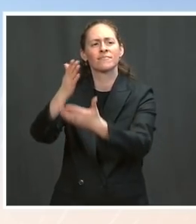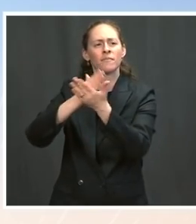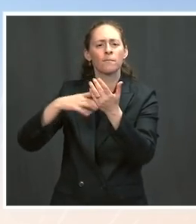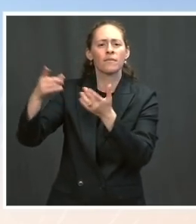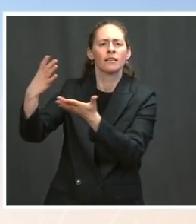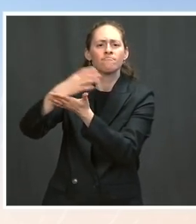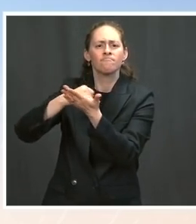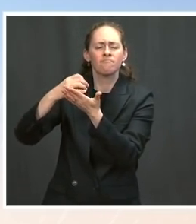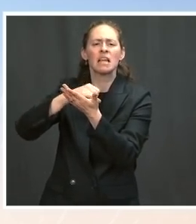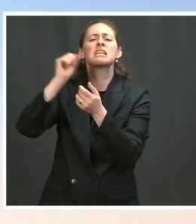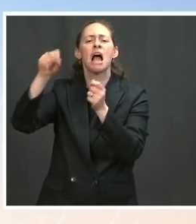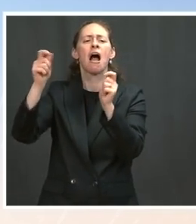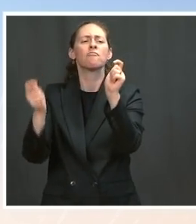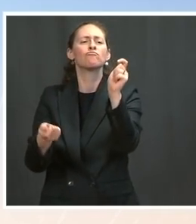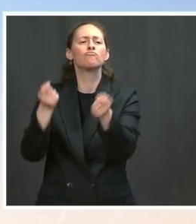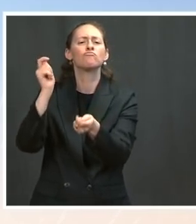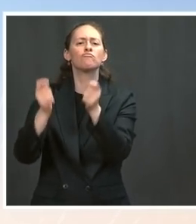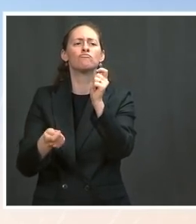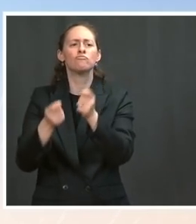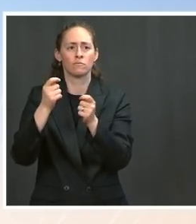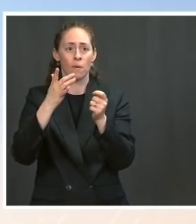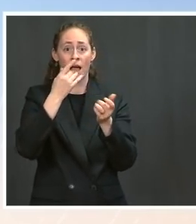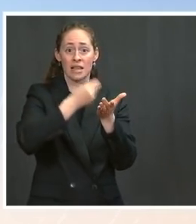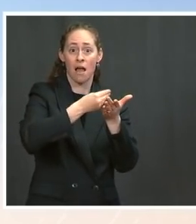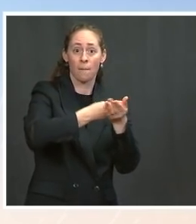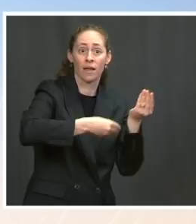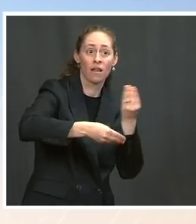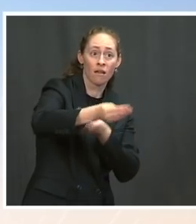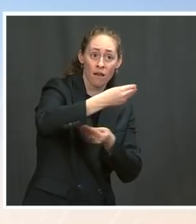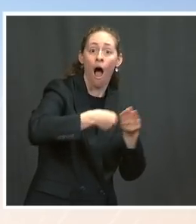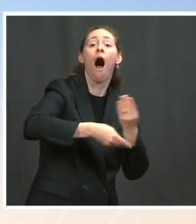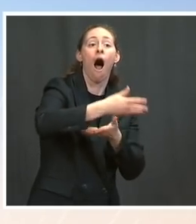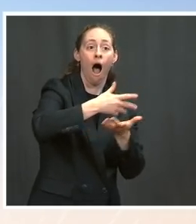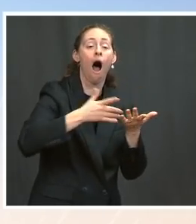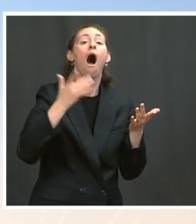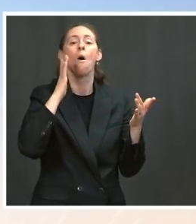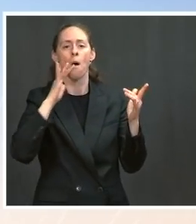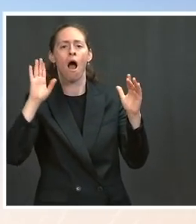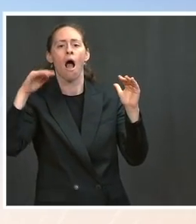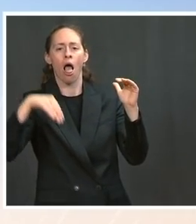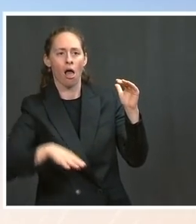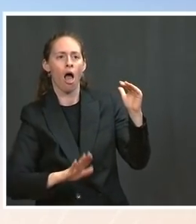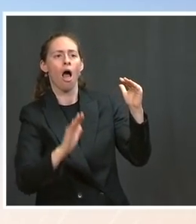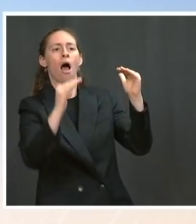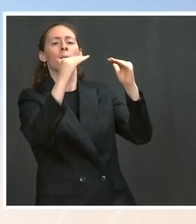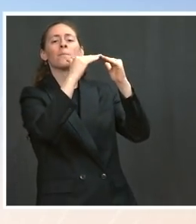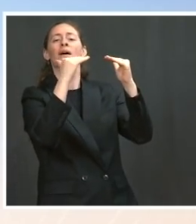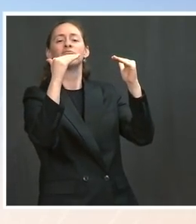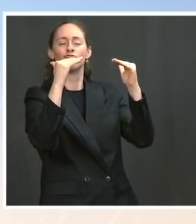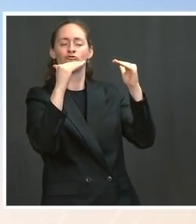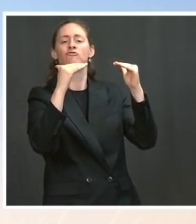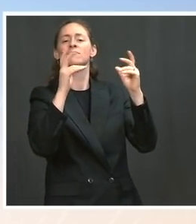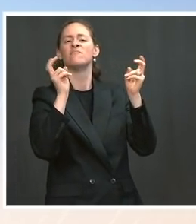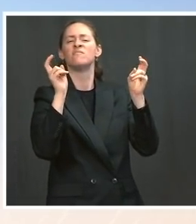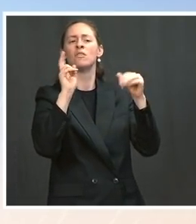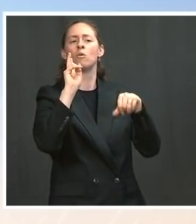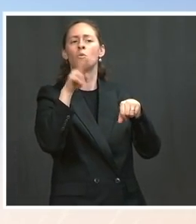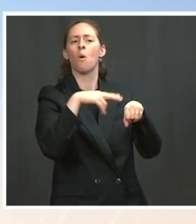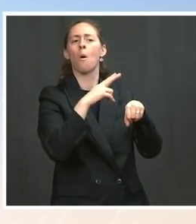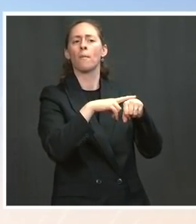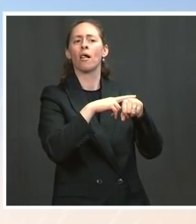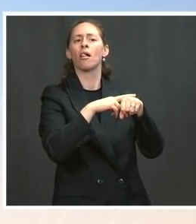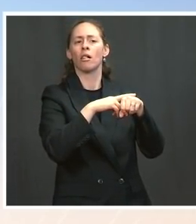we expect to see a return to more normal levels. But I don't think we're seeing meaningful upward pressure